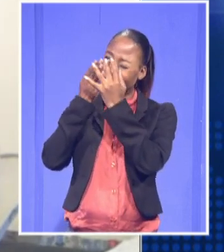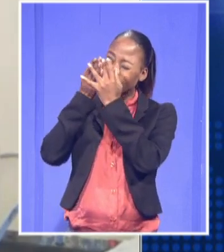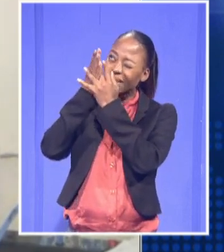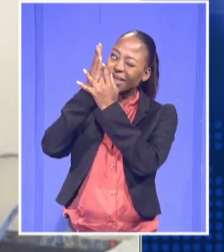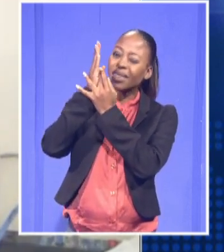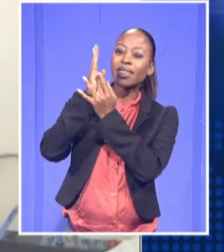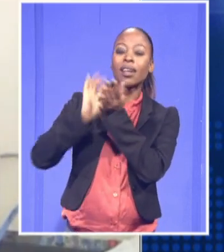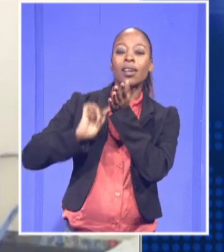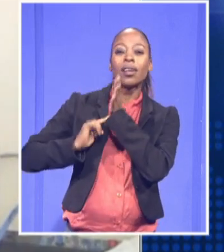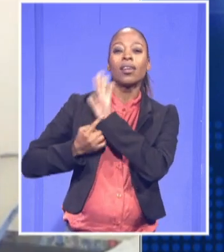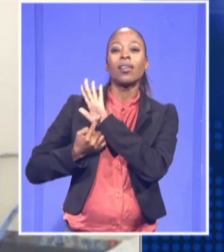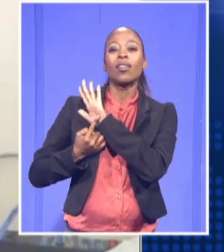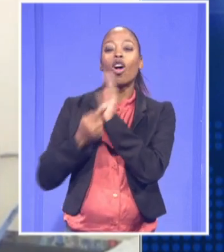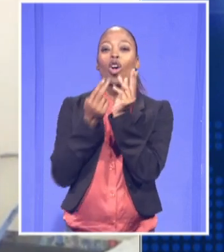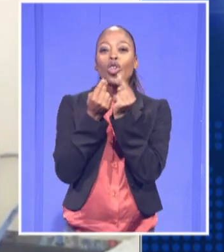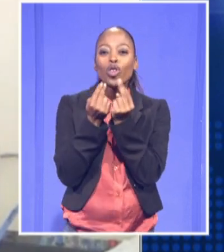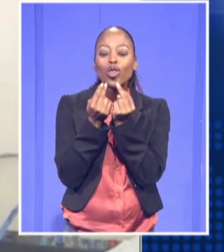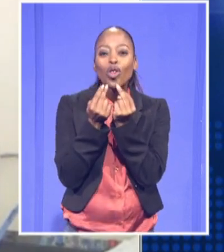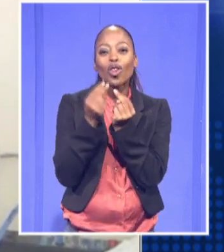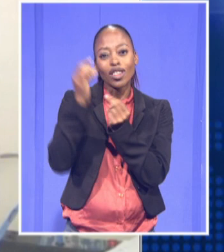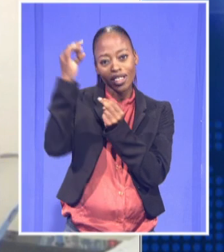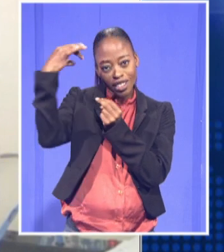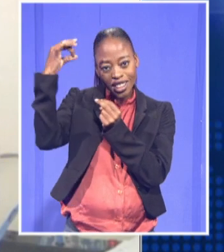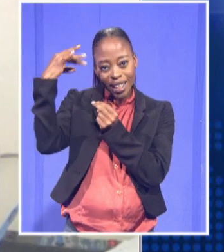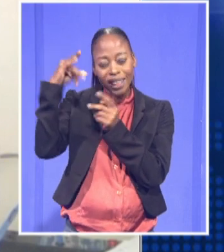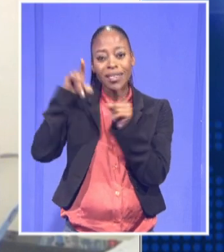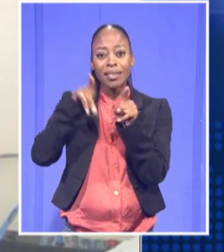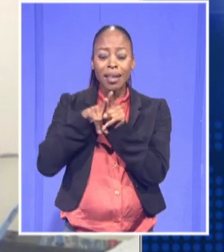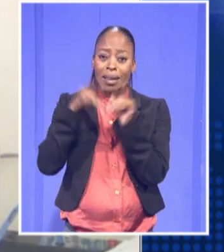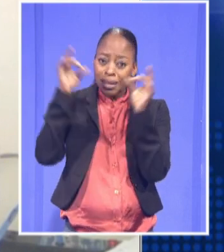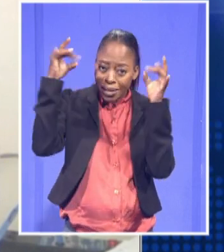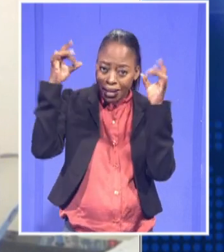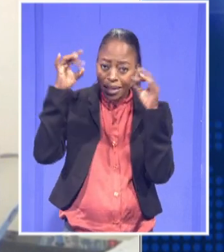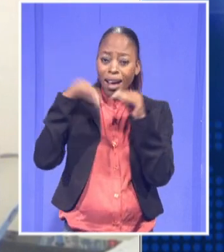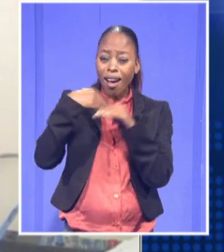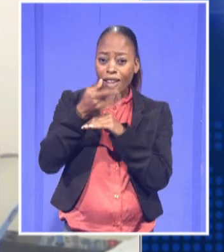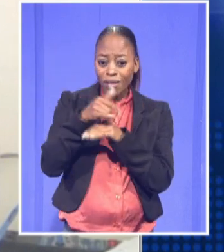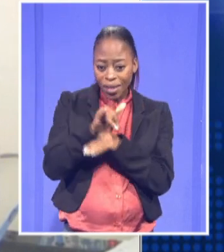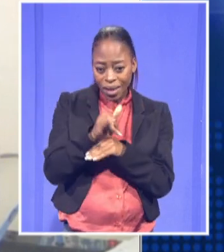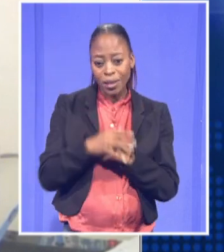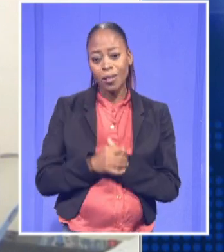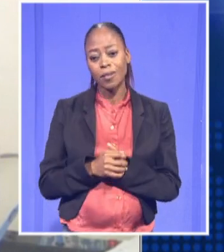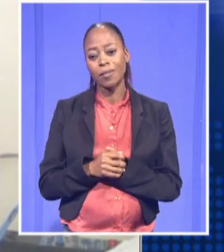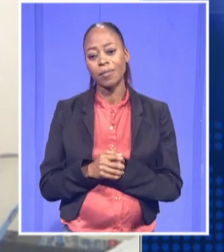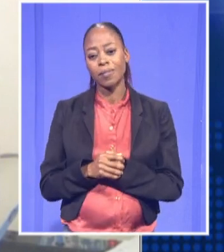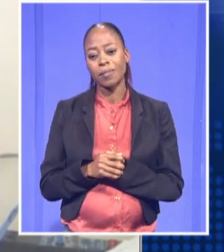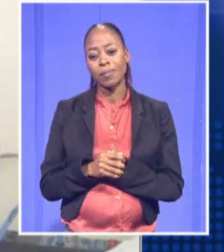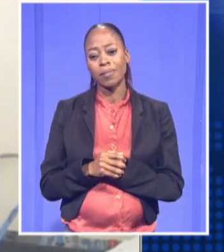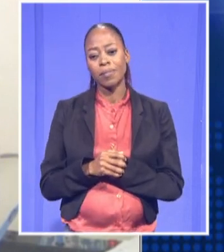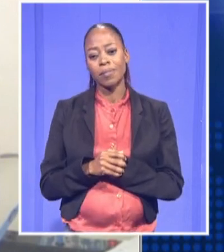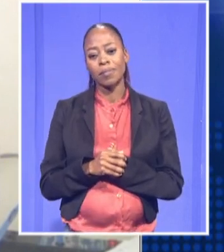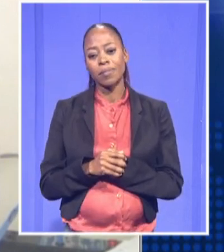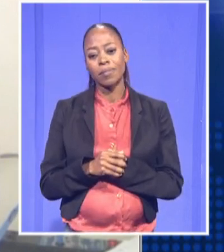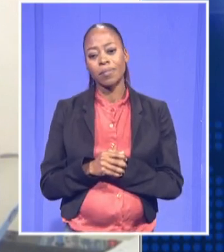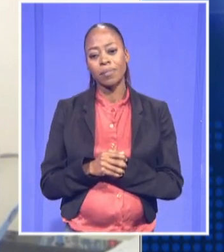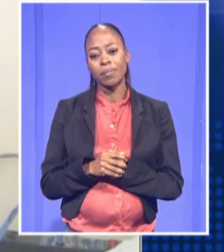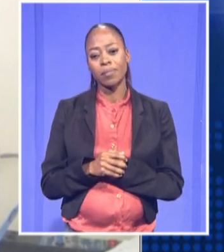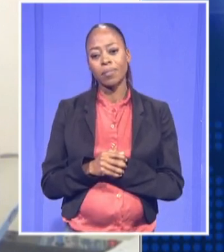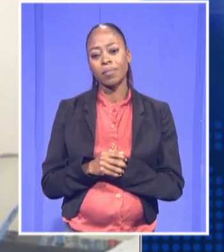you mentioned, some of the newer stars and even stars beyond. And so